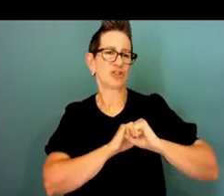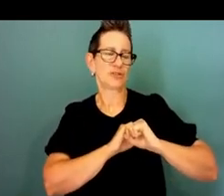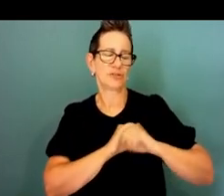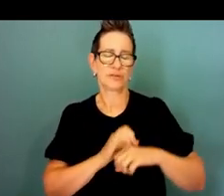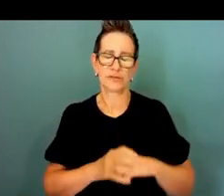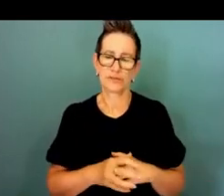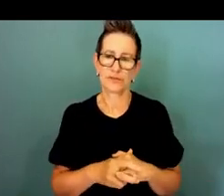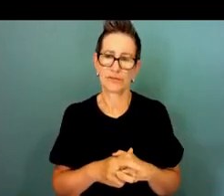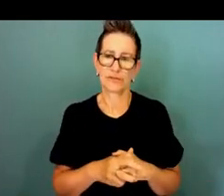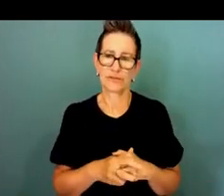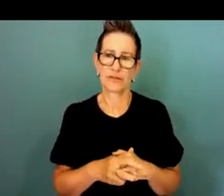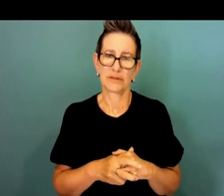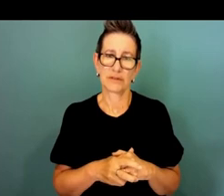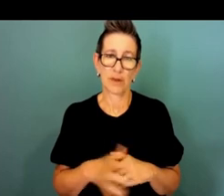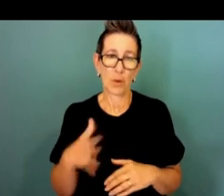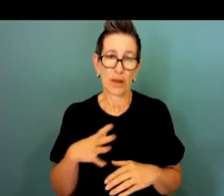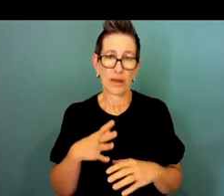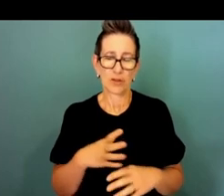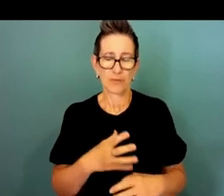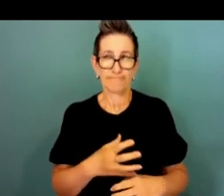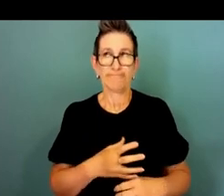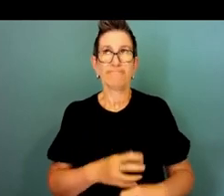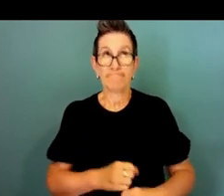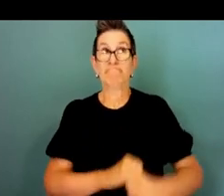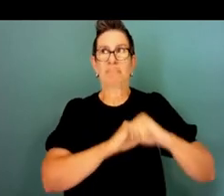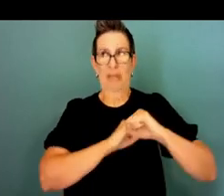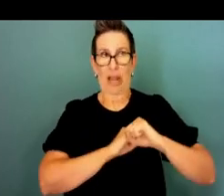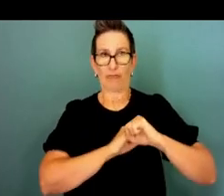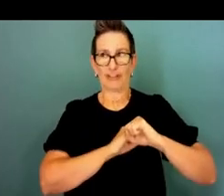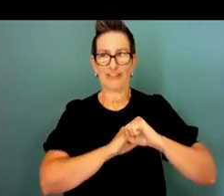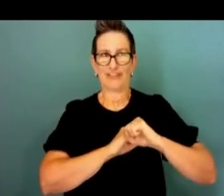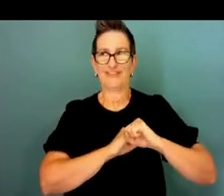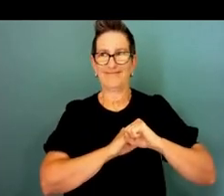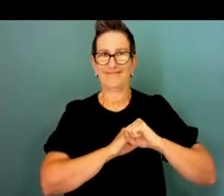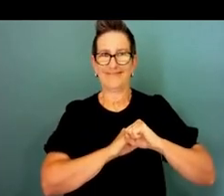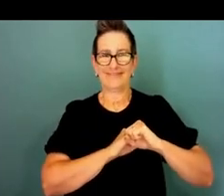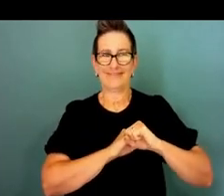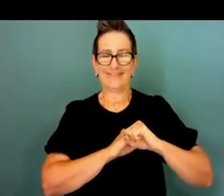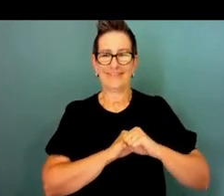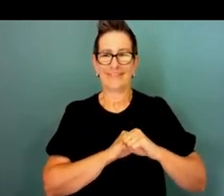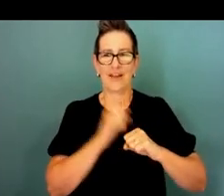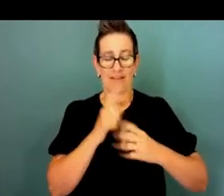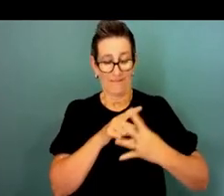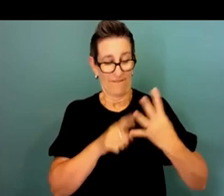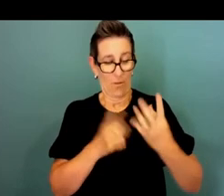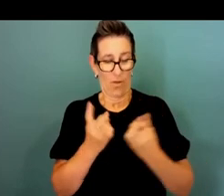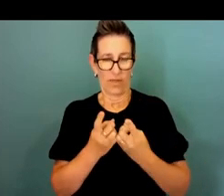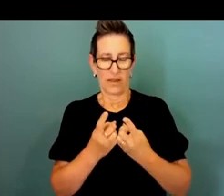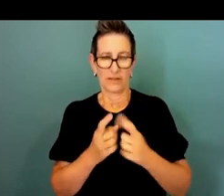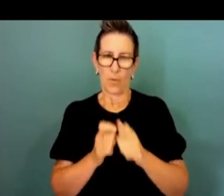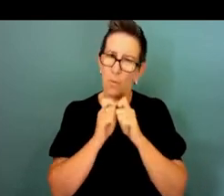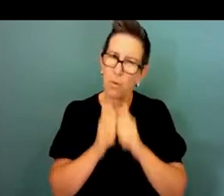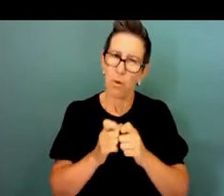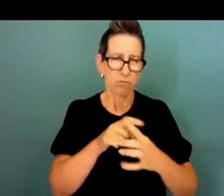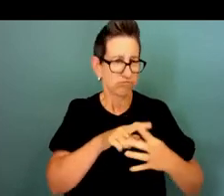we've got to have courage as public servants and I think those are the four things that I prize in